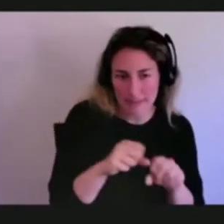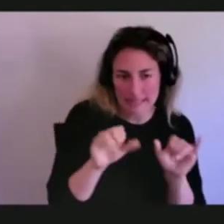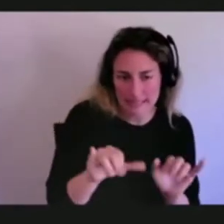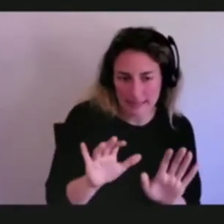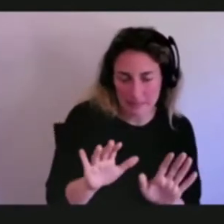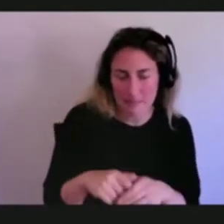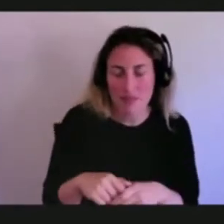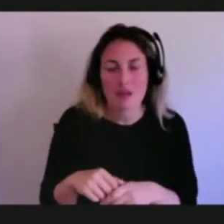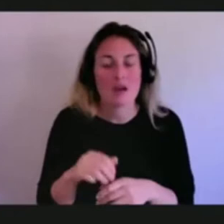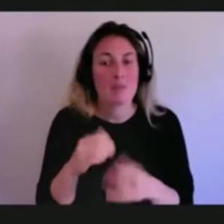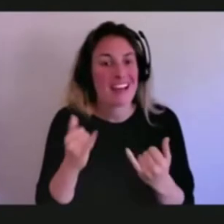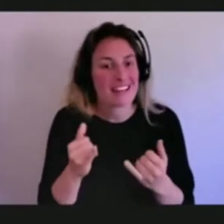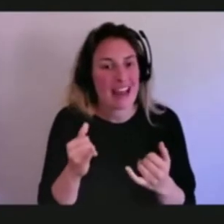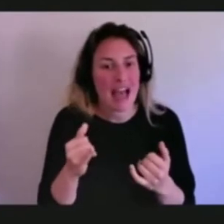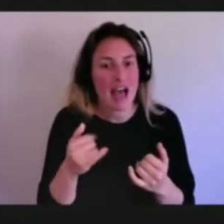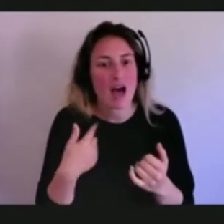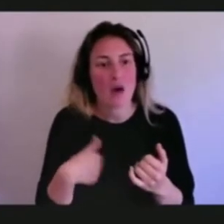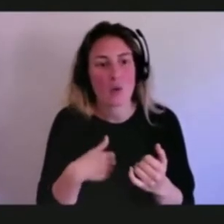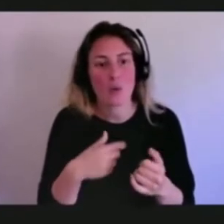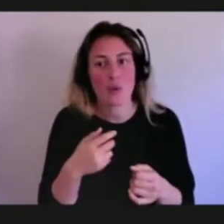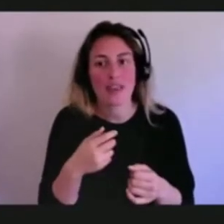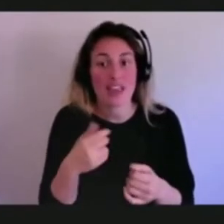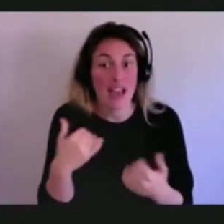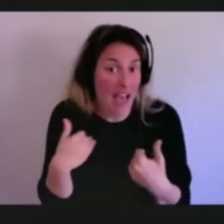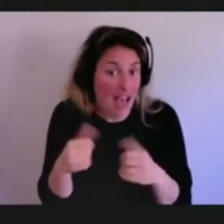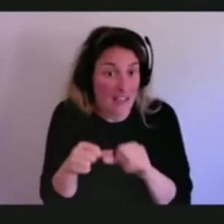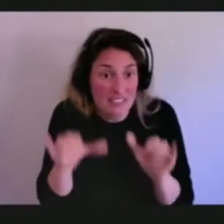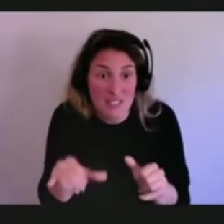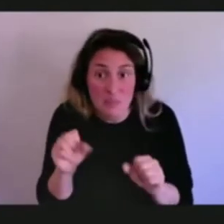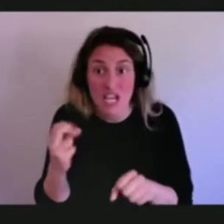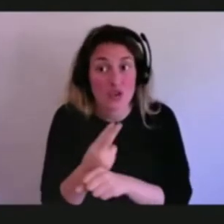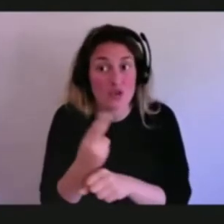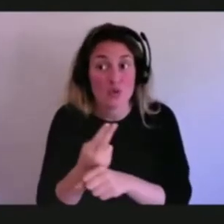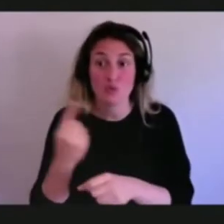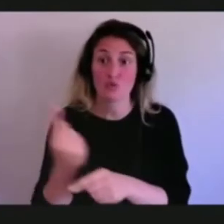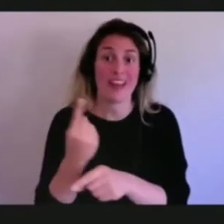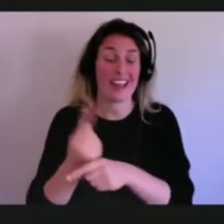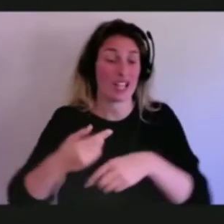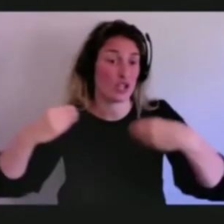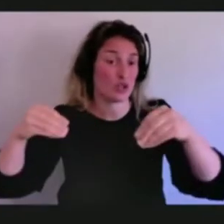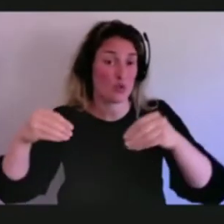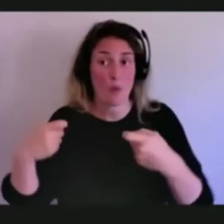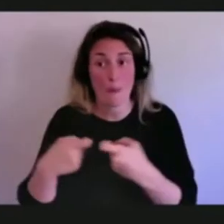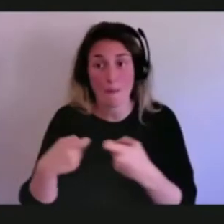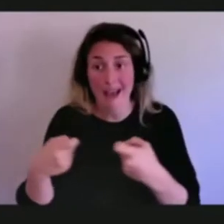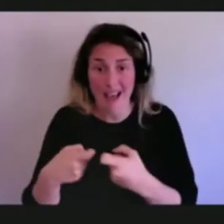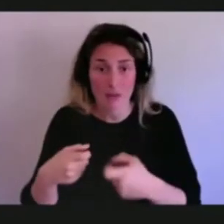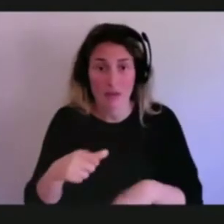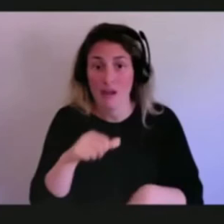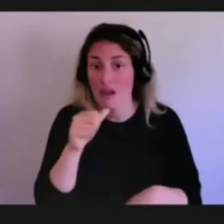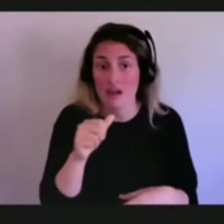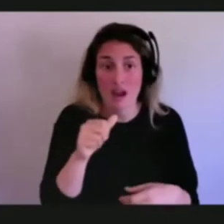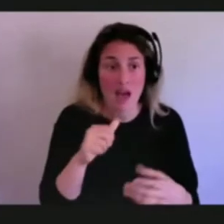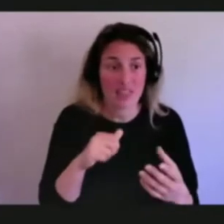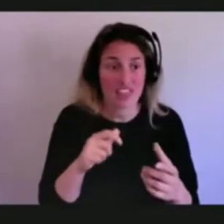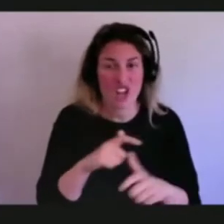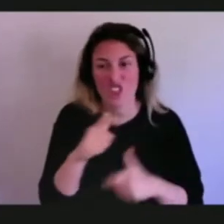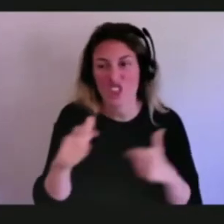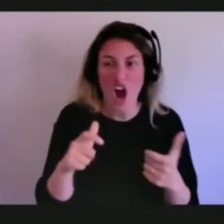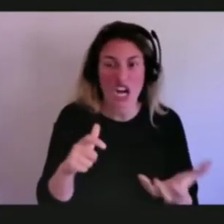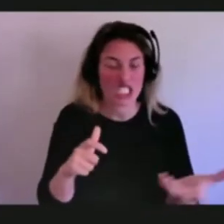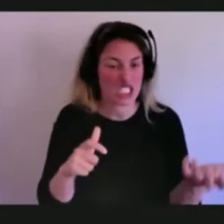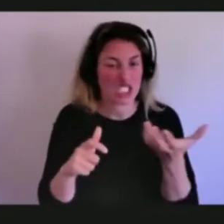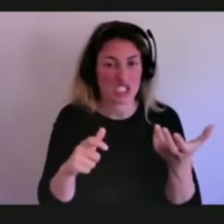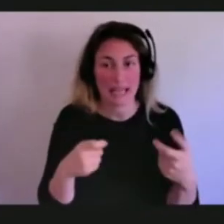systems that could use commercial batteries rather than the large and expensive batteries that generally only